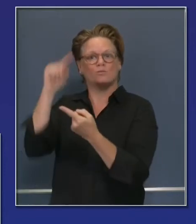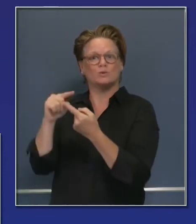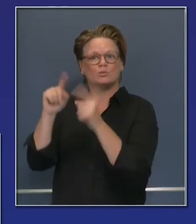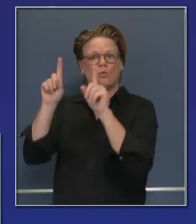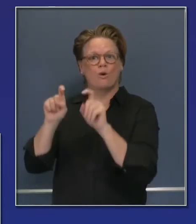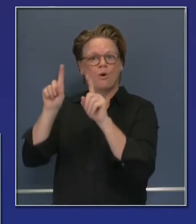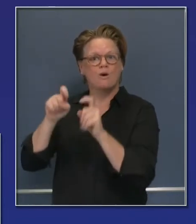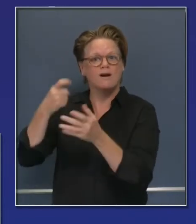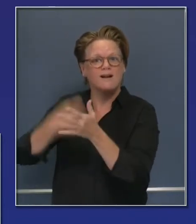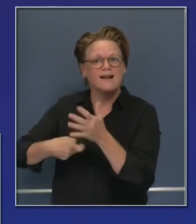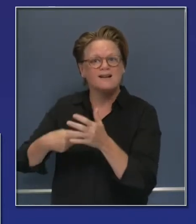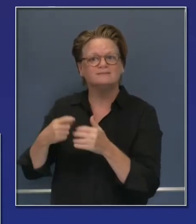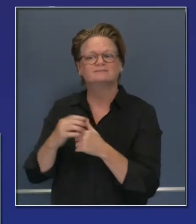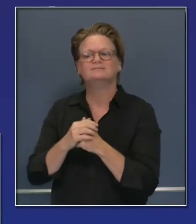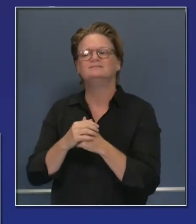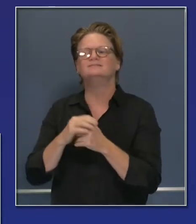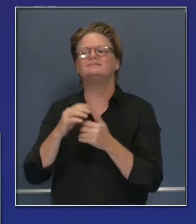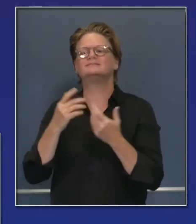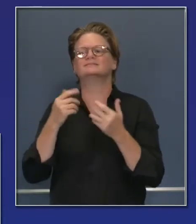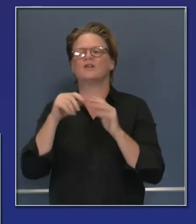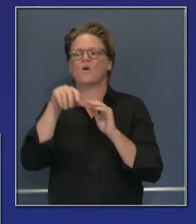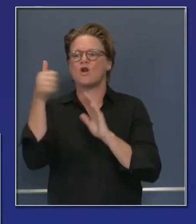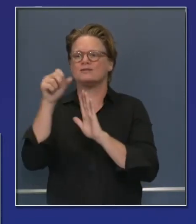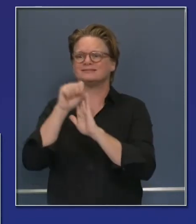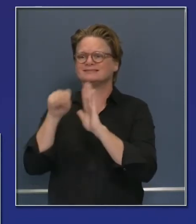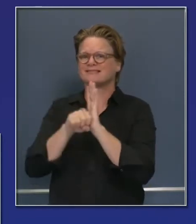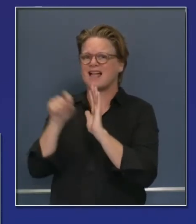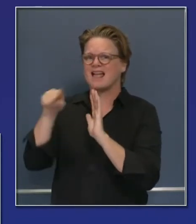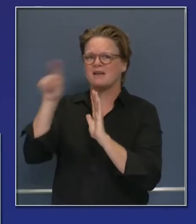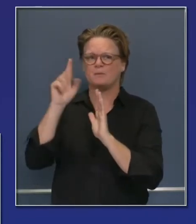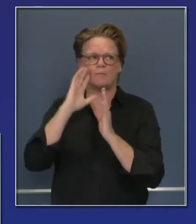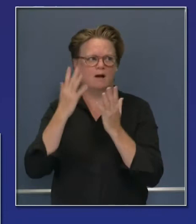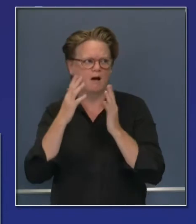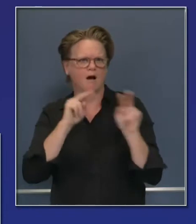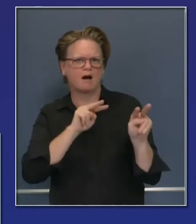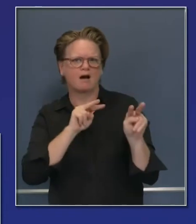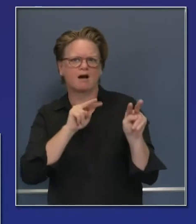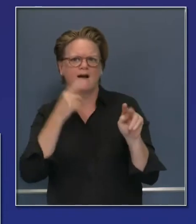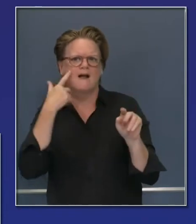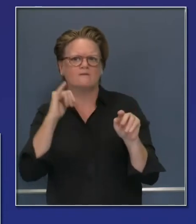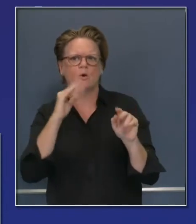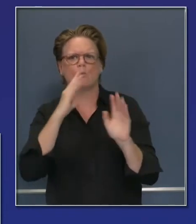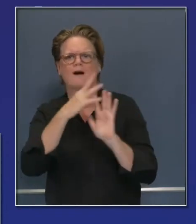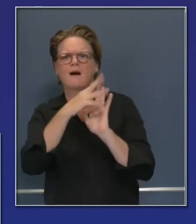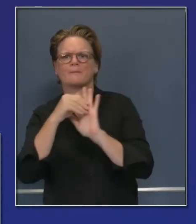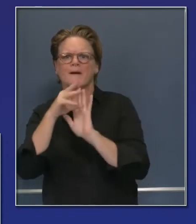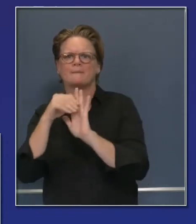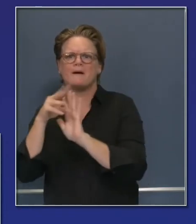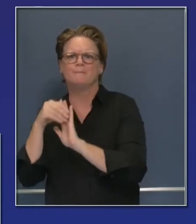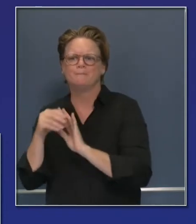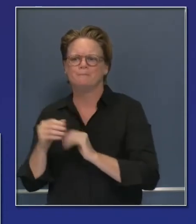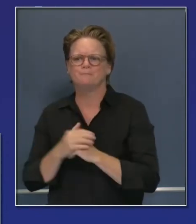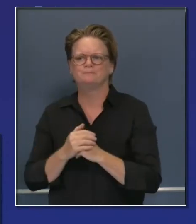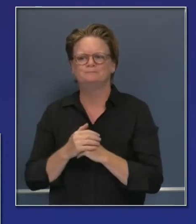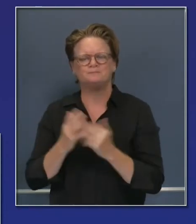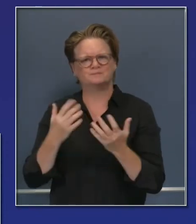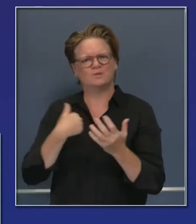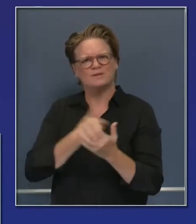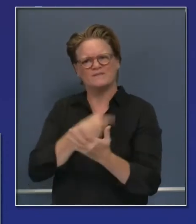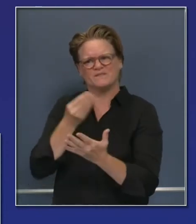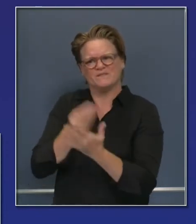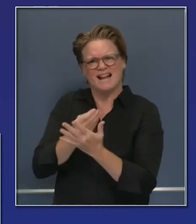country to get down the cost of this test. If you are fiscally conservative, then you should be demanding the federal government